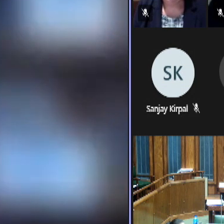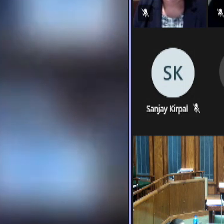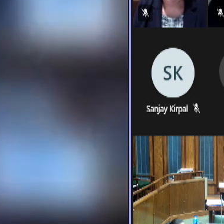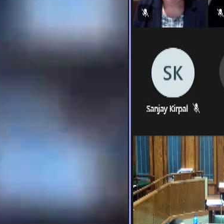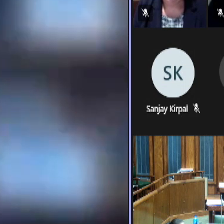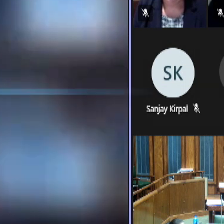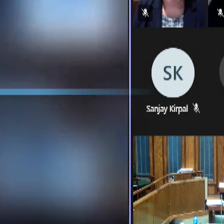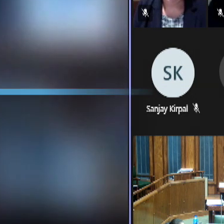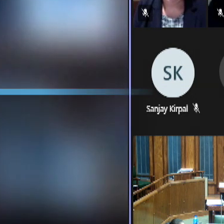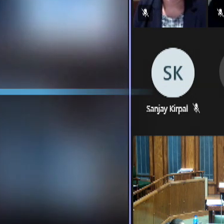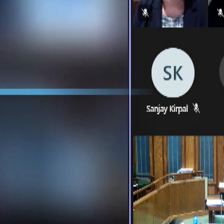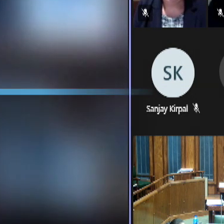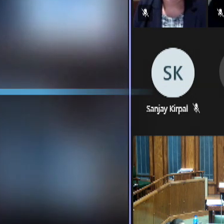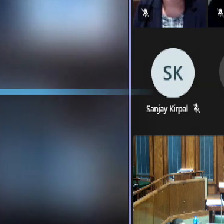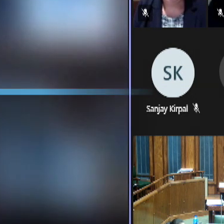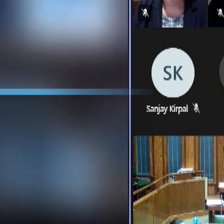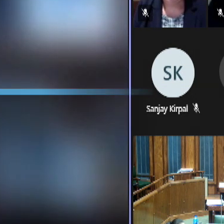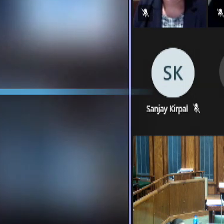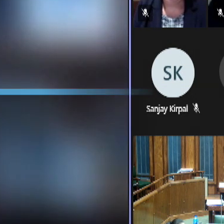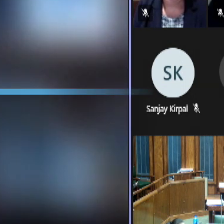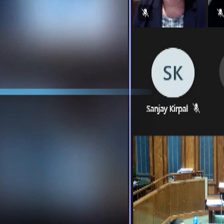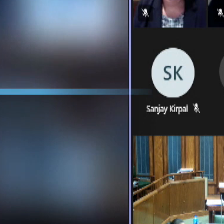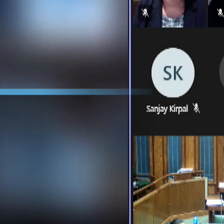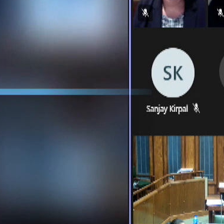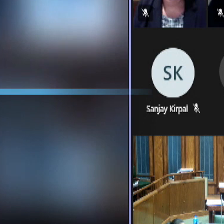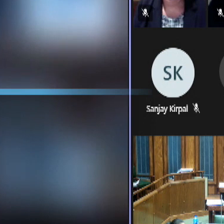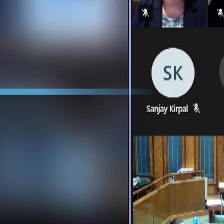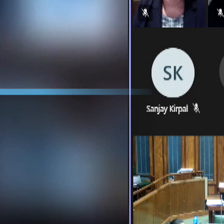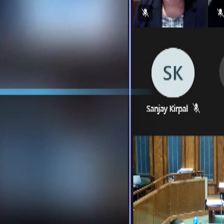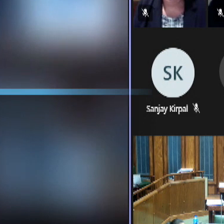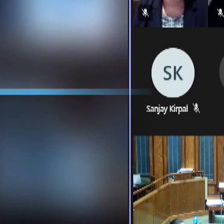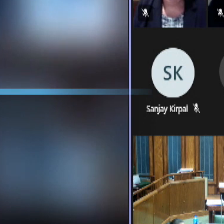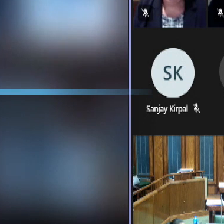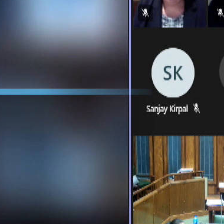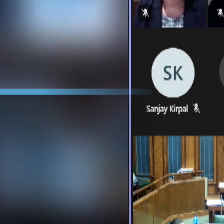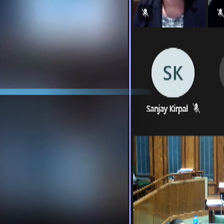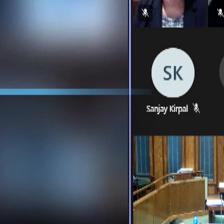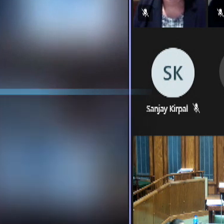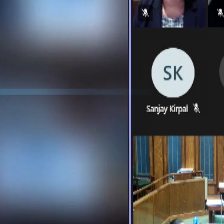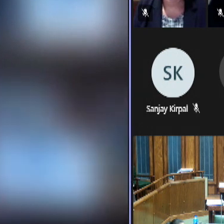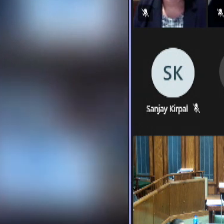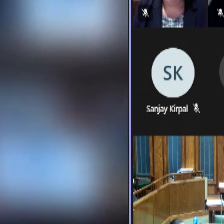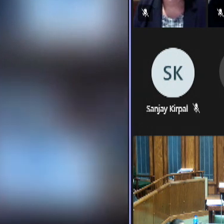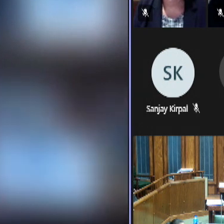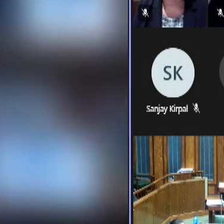It's still a long way away and it'll be a tough week for them